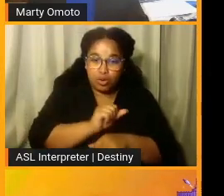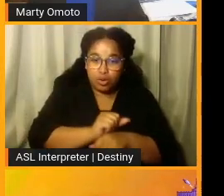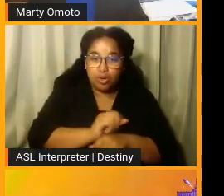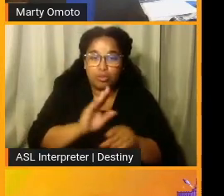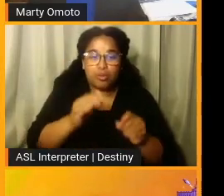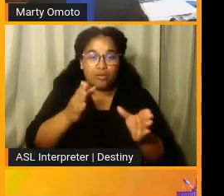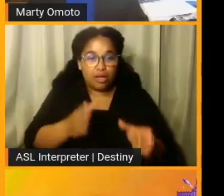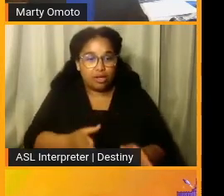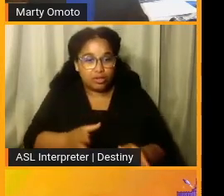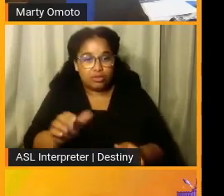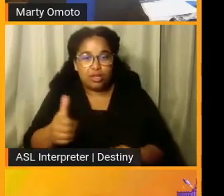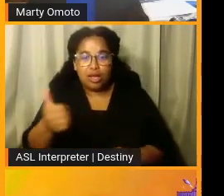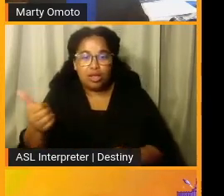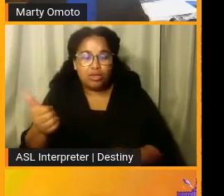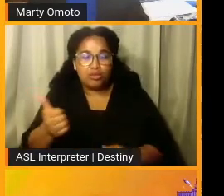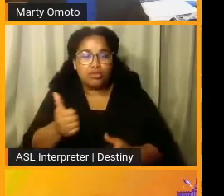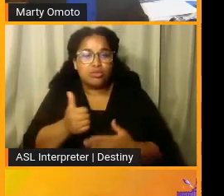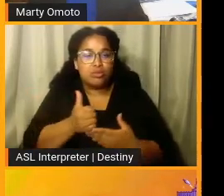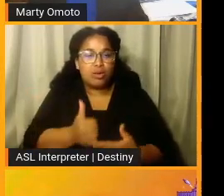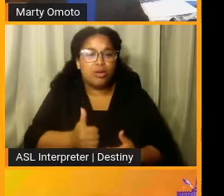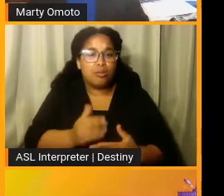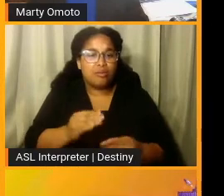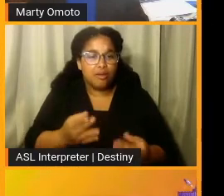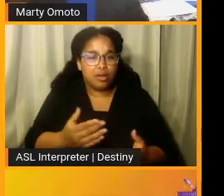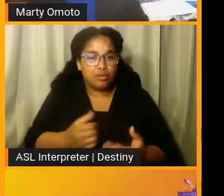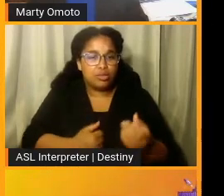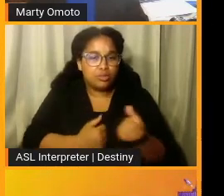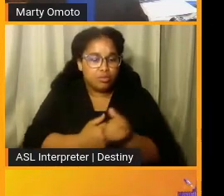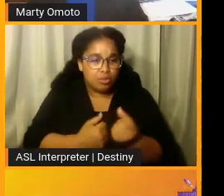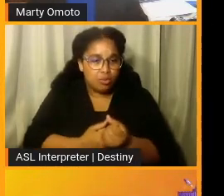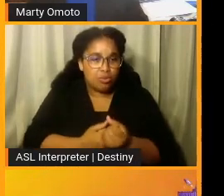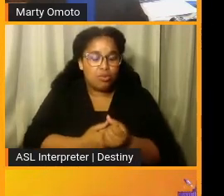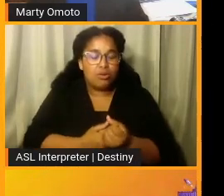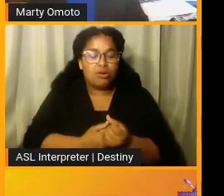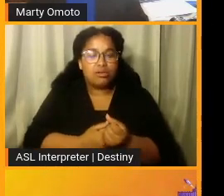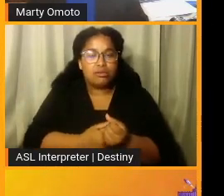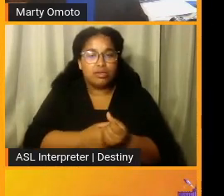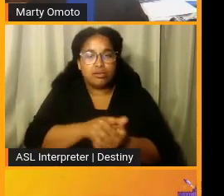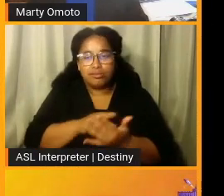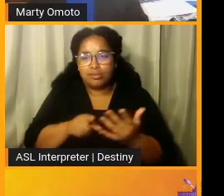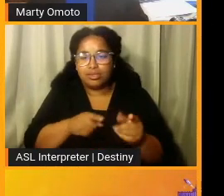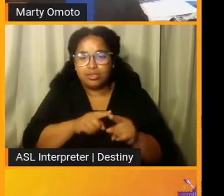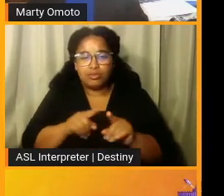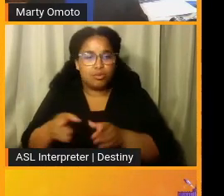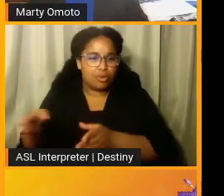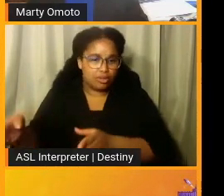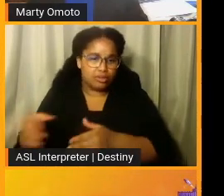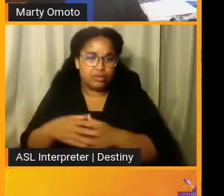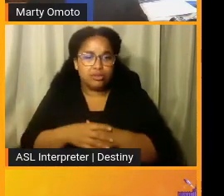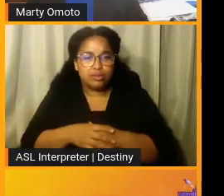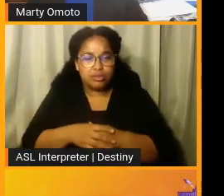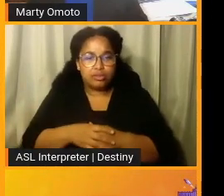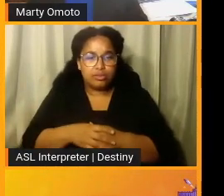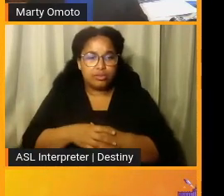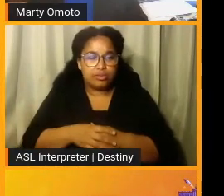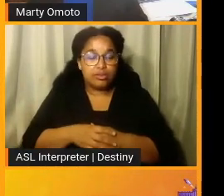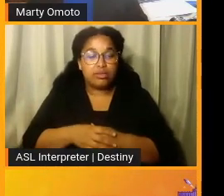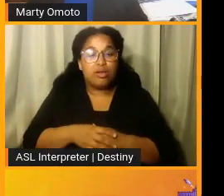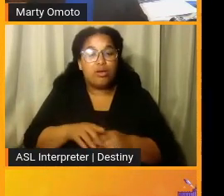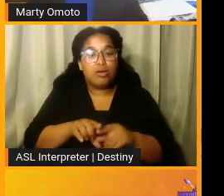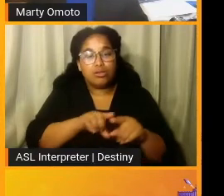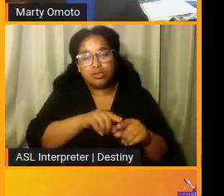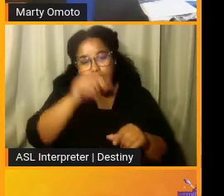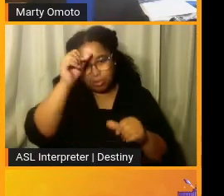providers, and others who provide help and supports in every other way. Next line. And remember that